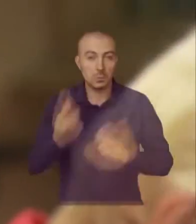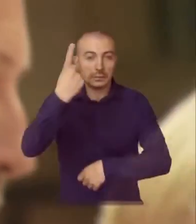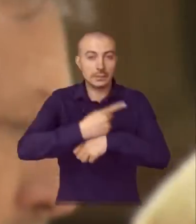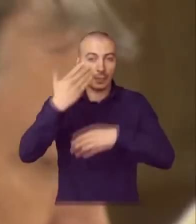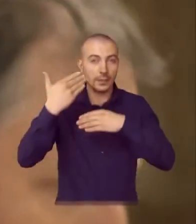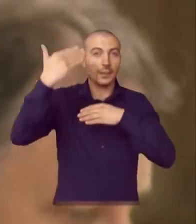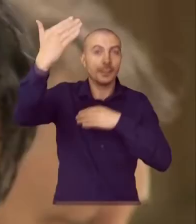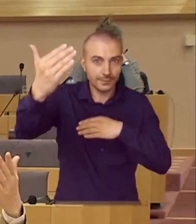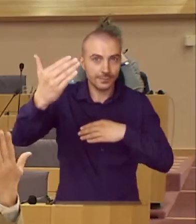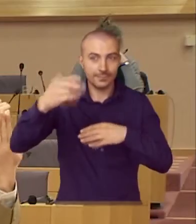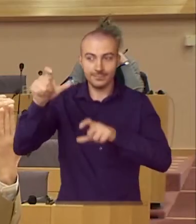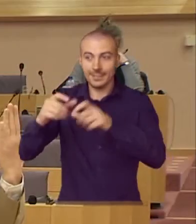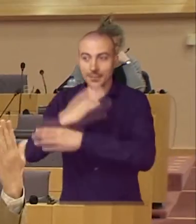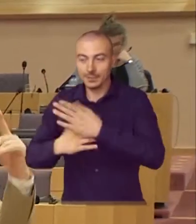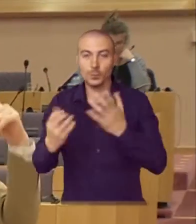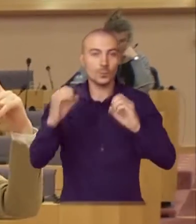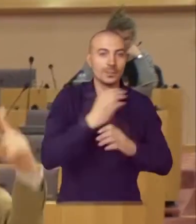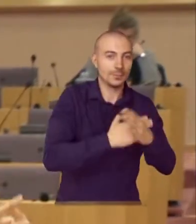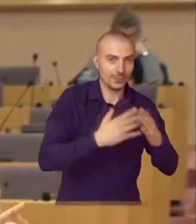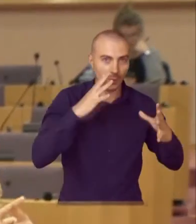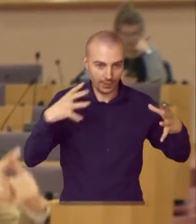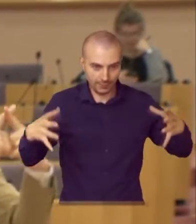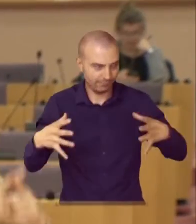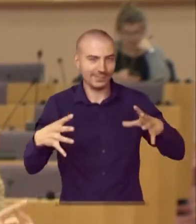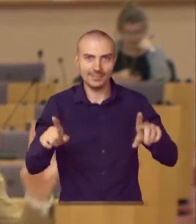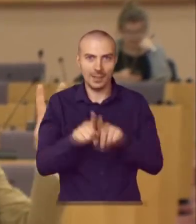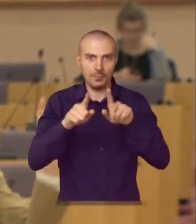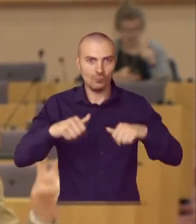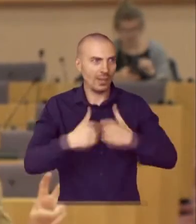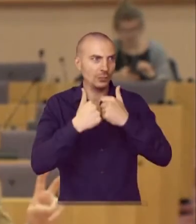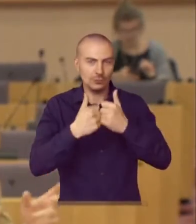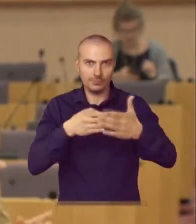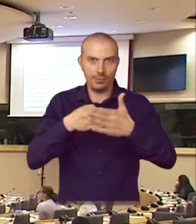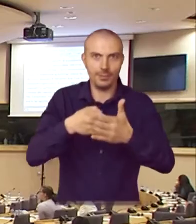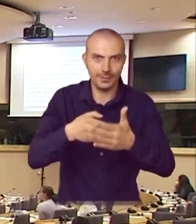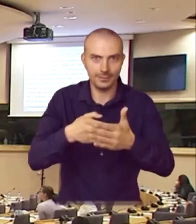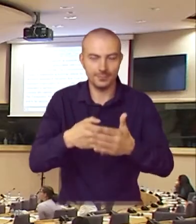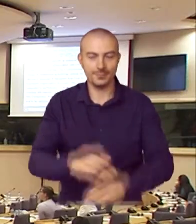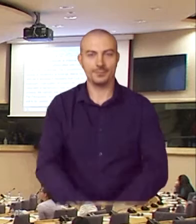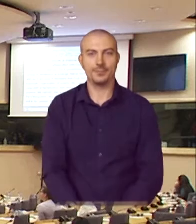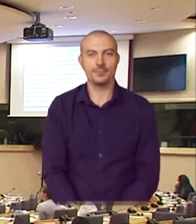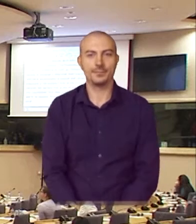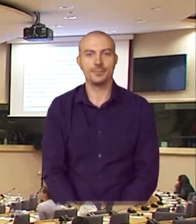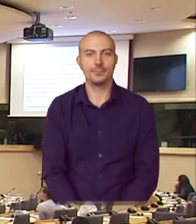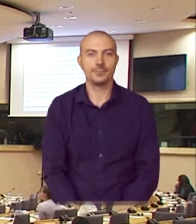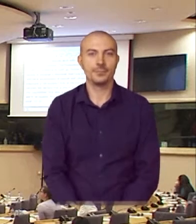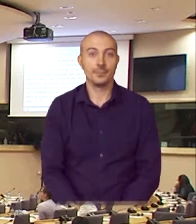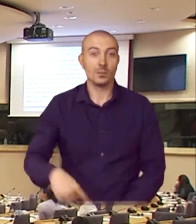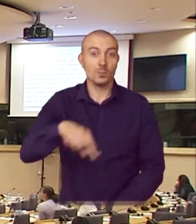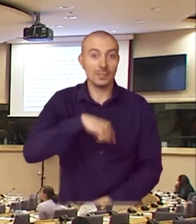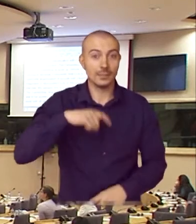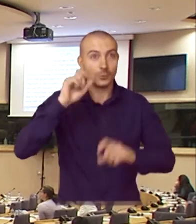Perhaps this will happen one day, and we will all find ourselves facing the same challenges that persons with disabilities face today.